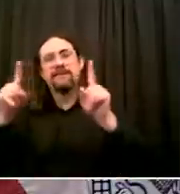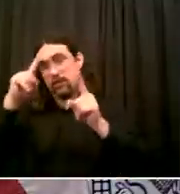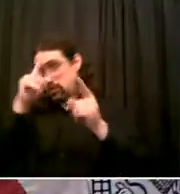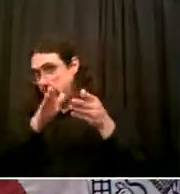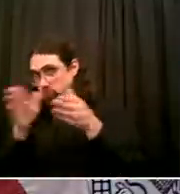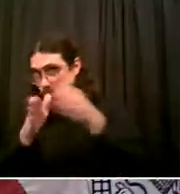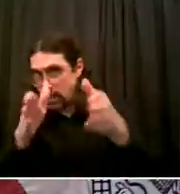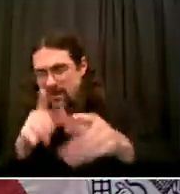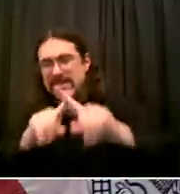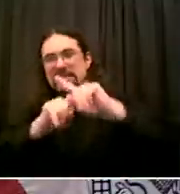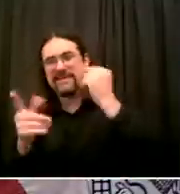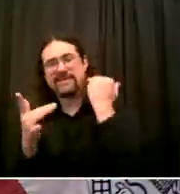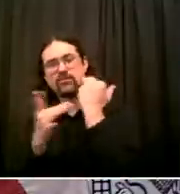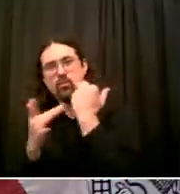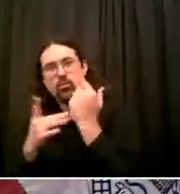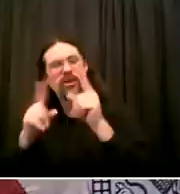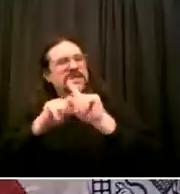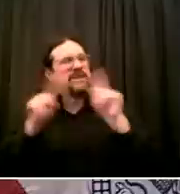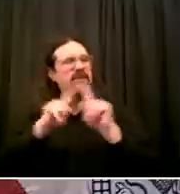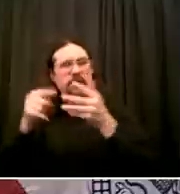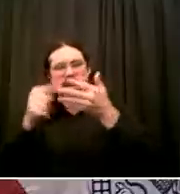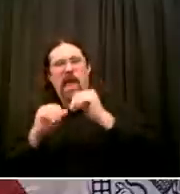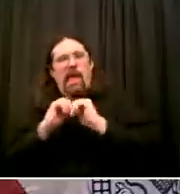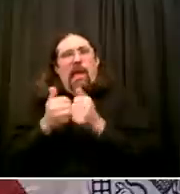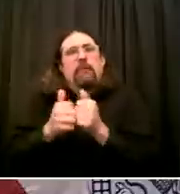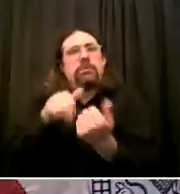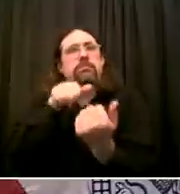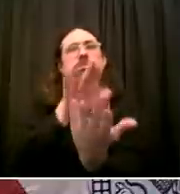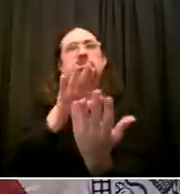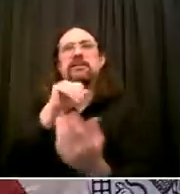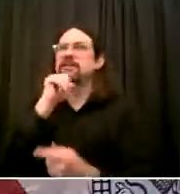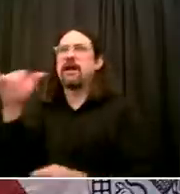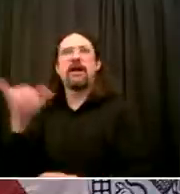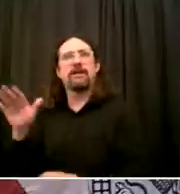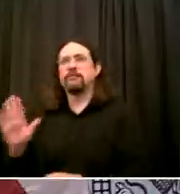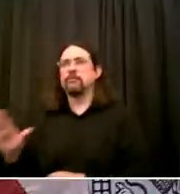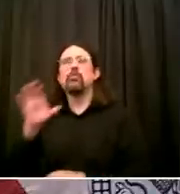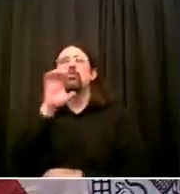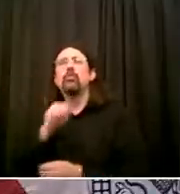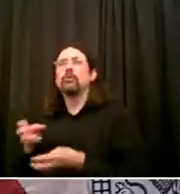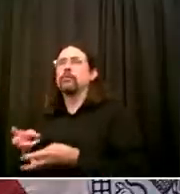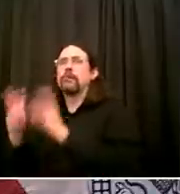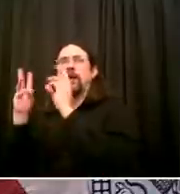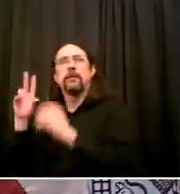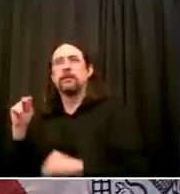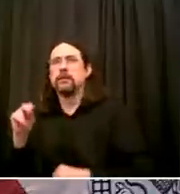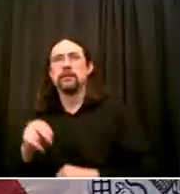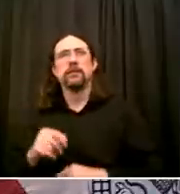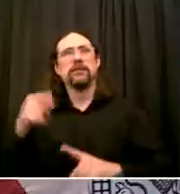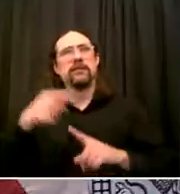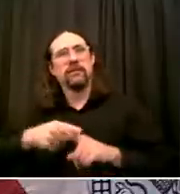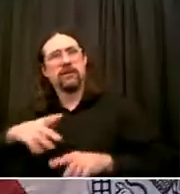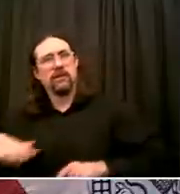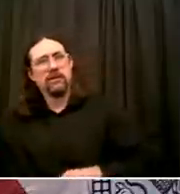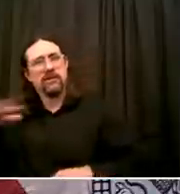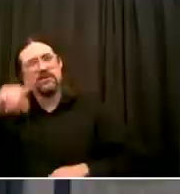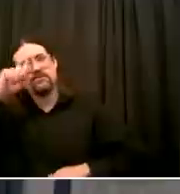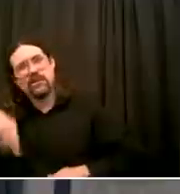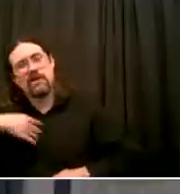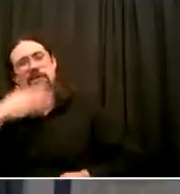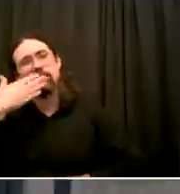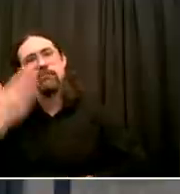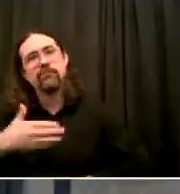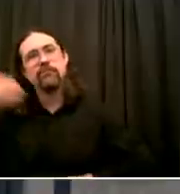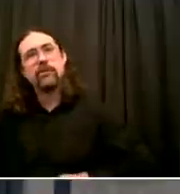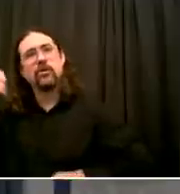partnership from the public You have a follow-up? Yeah Excuse me. About shootings. I